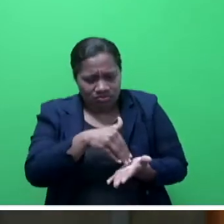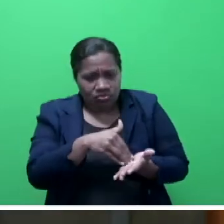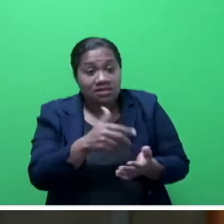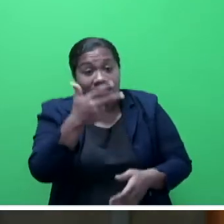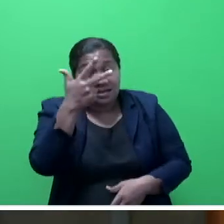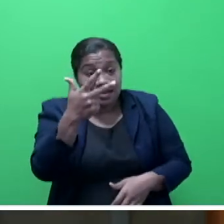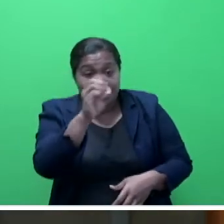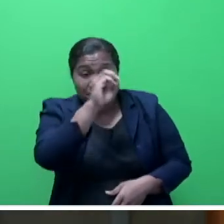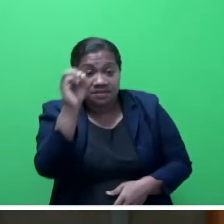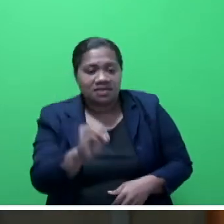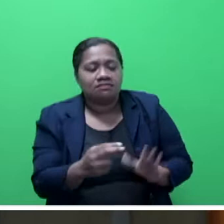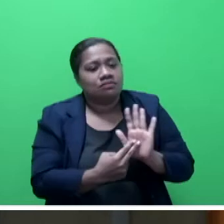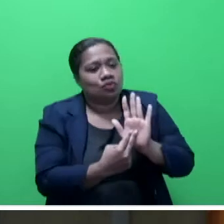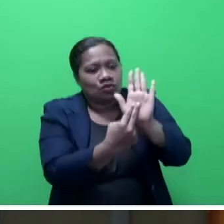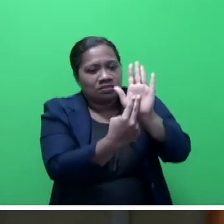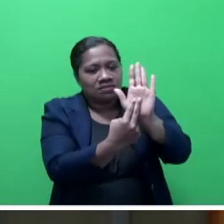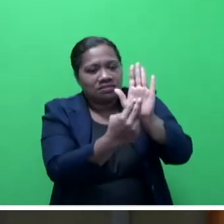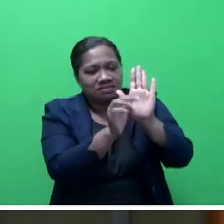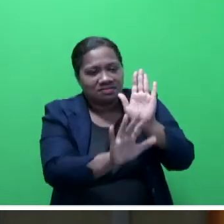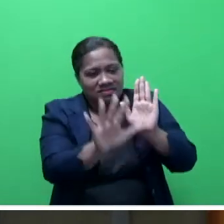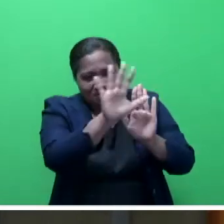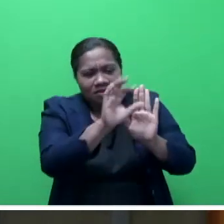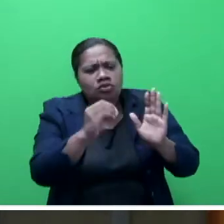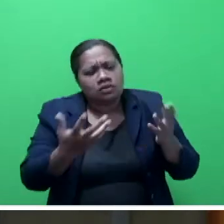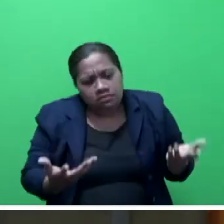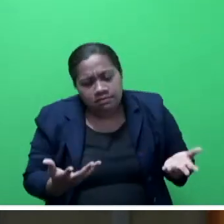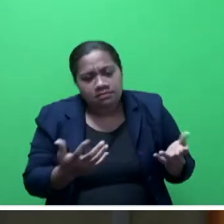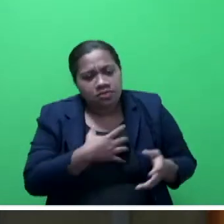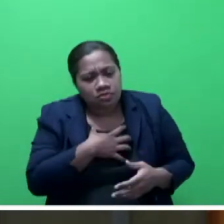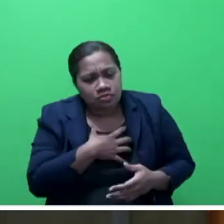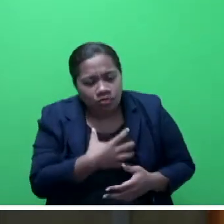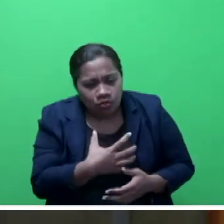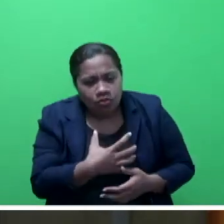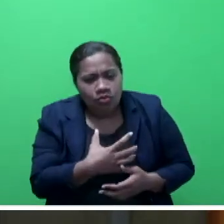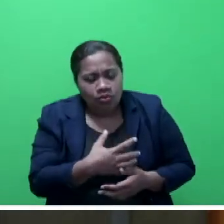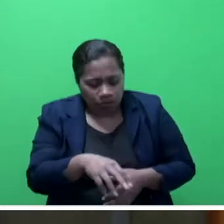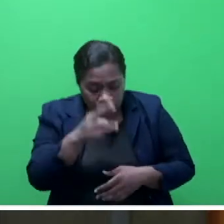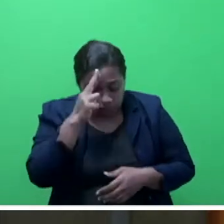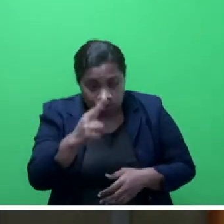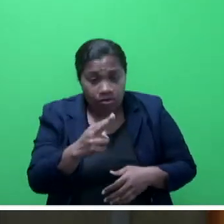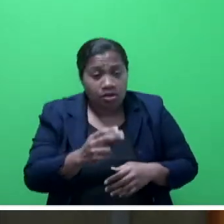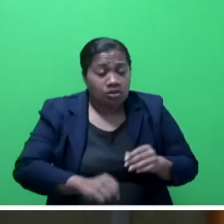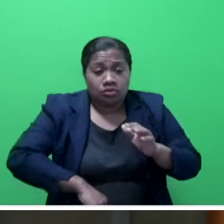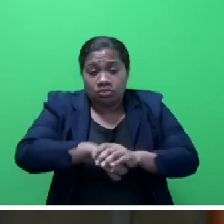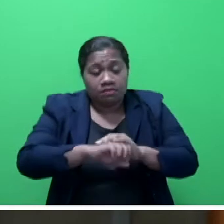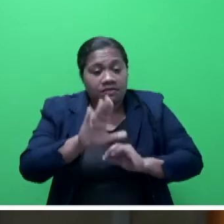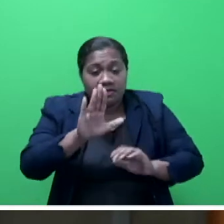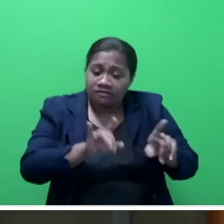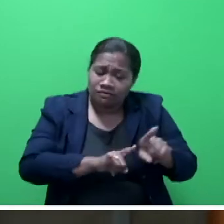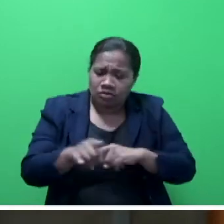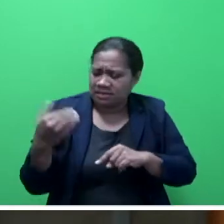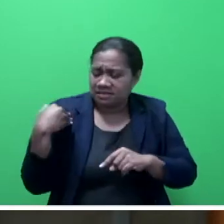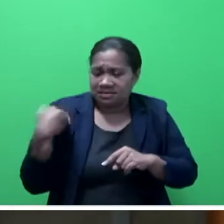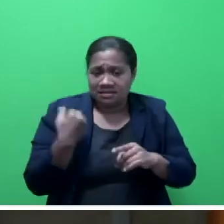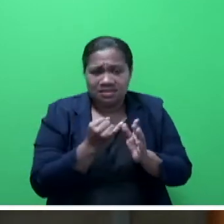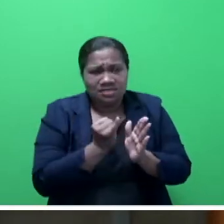Division. Furthermore, Mr Speaker Say, the top five most affected industries were